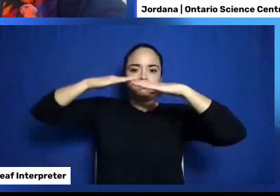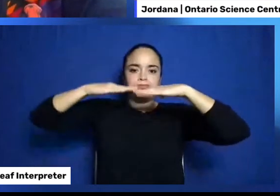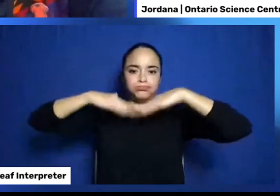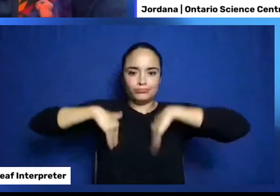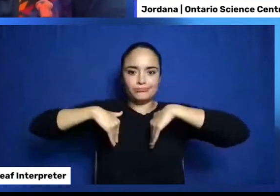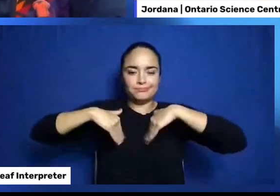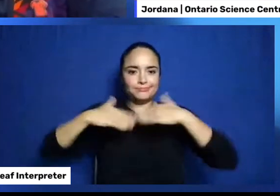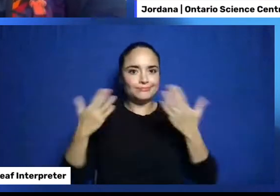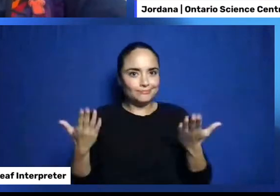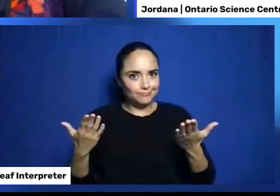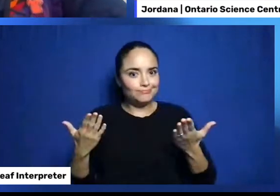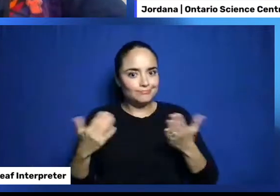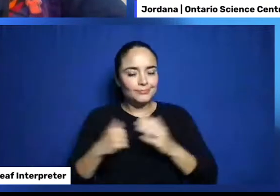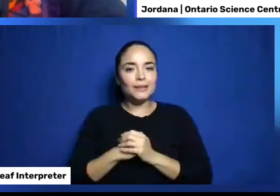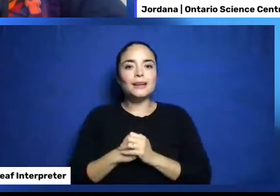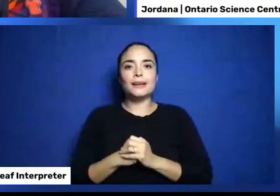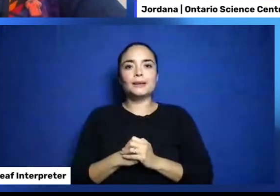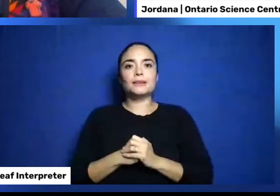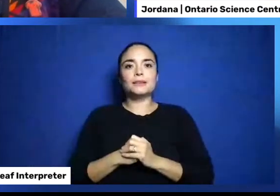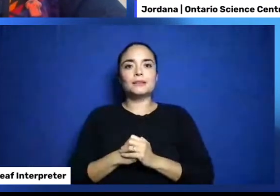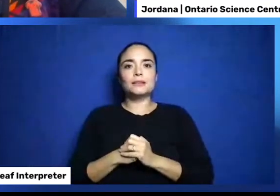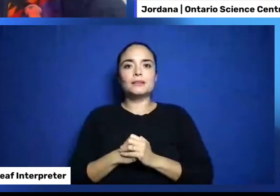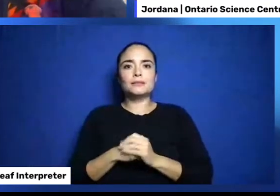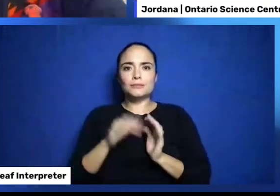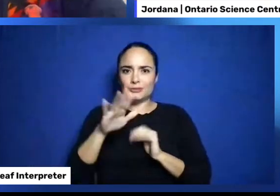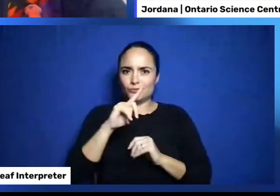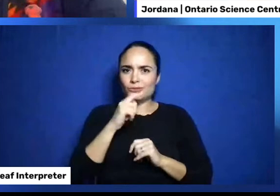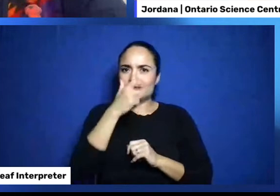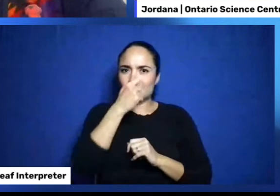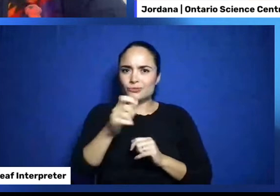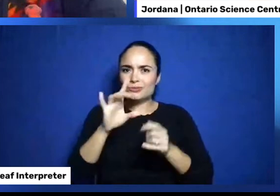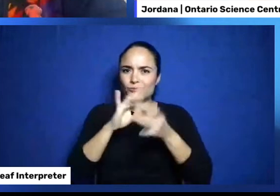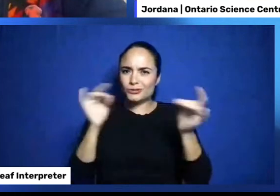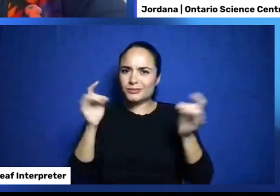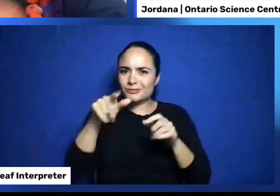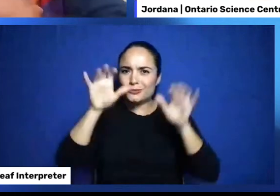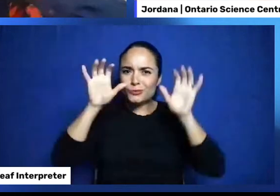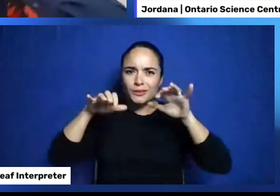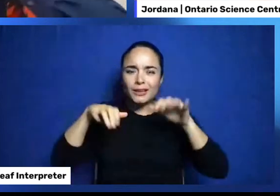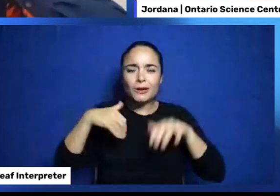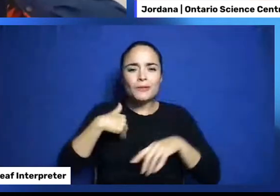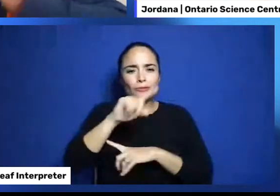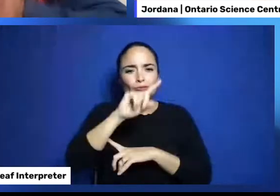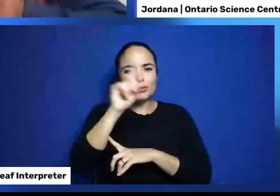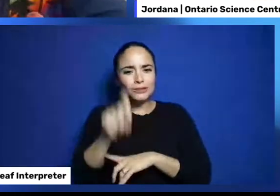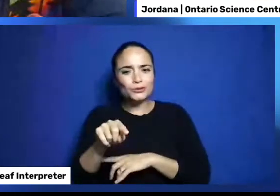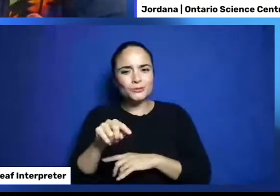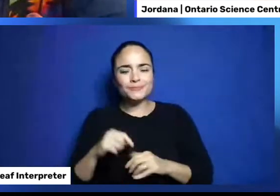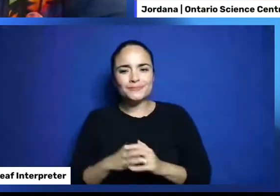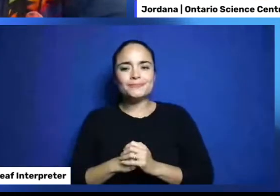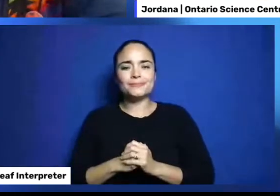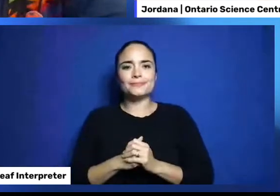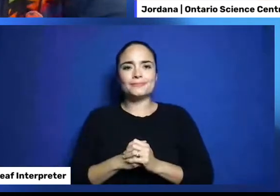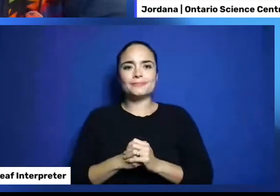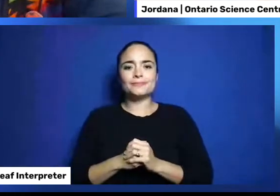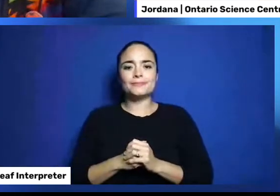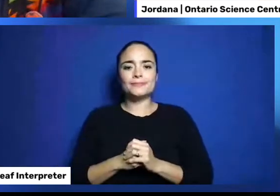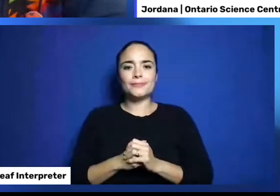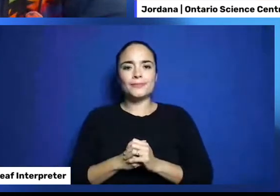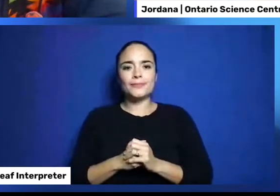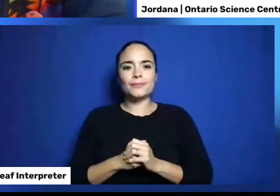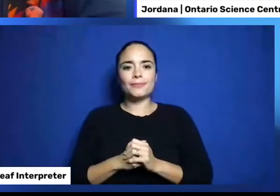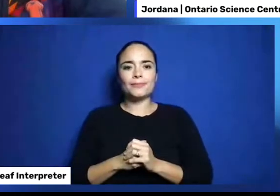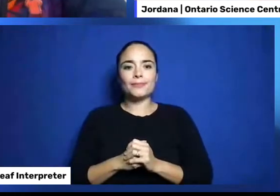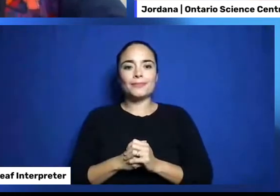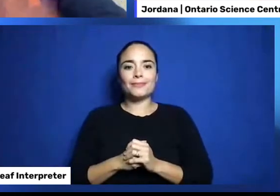rain. Actually. Because, we do have another question. Coming in. That says. If there's a hole. At the top of the teepee. How do you make sure it keeps you